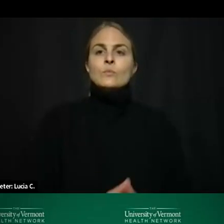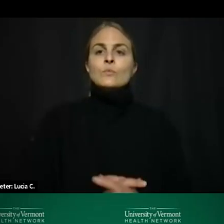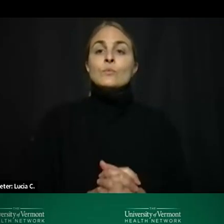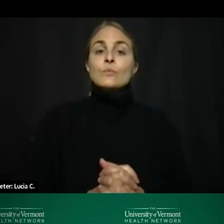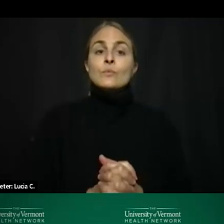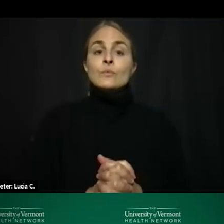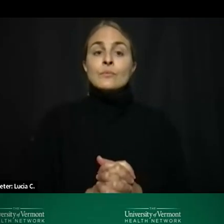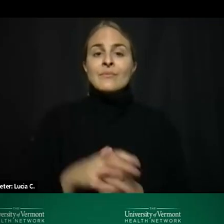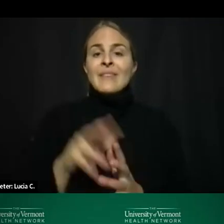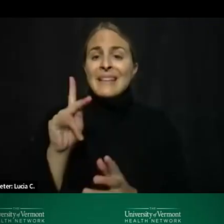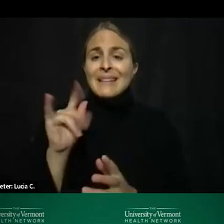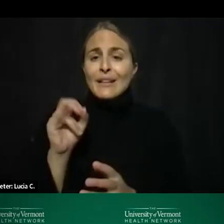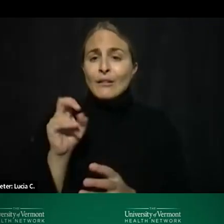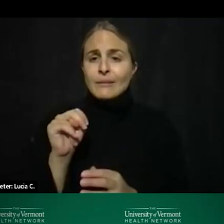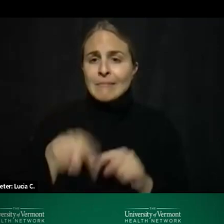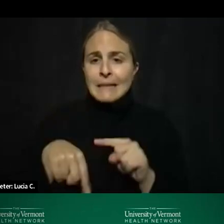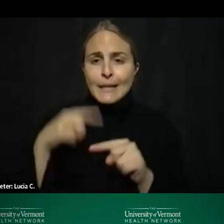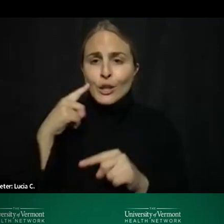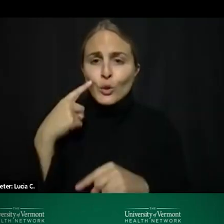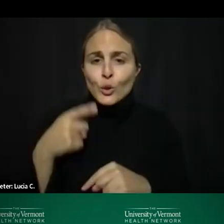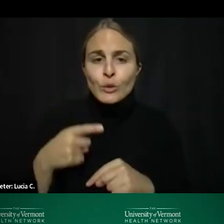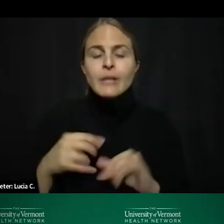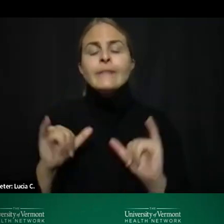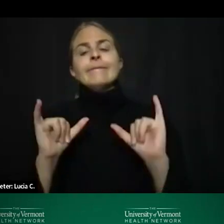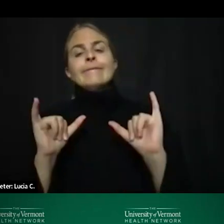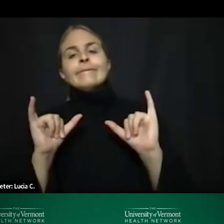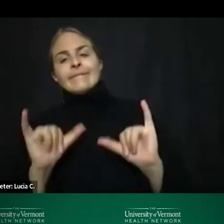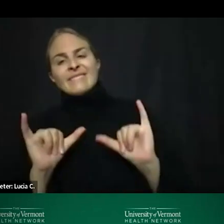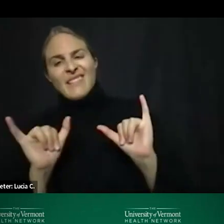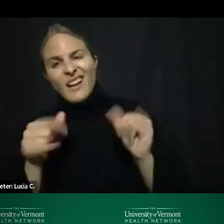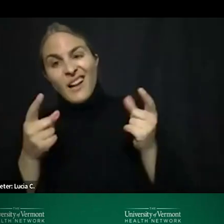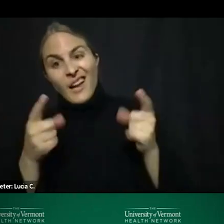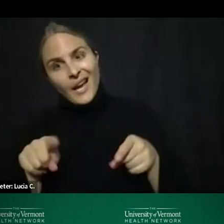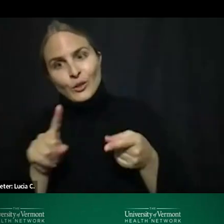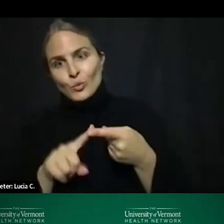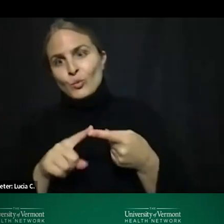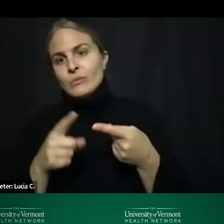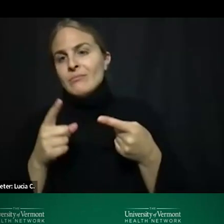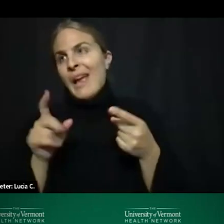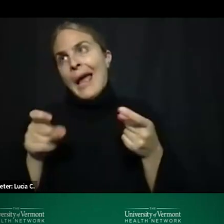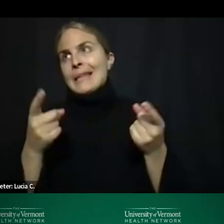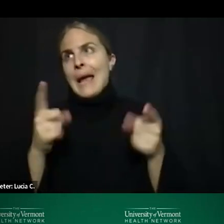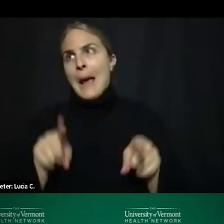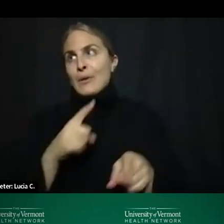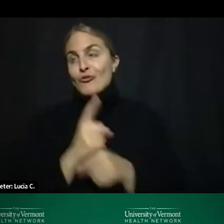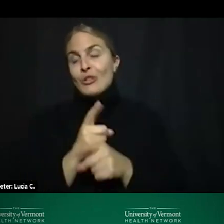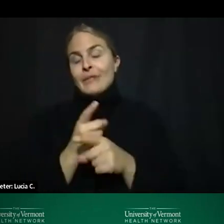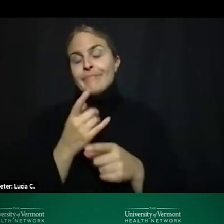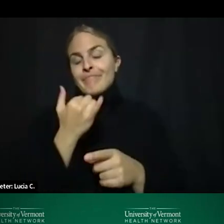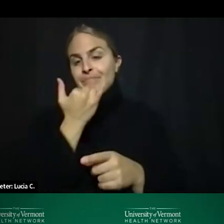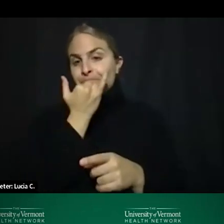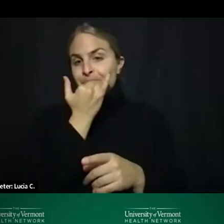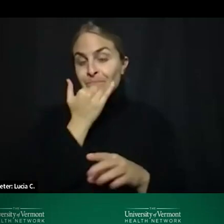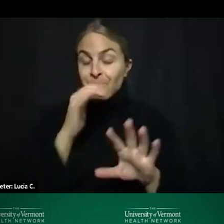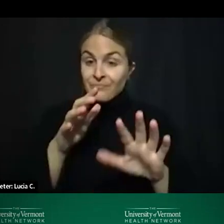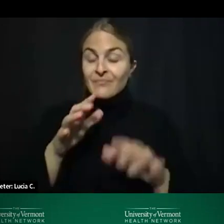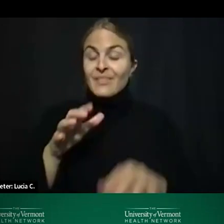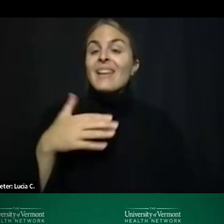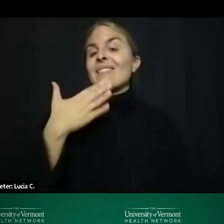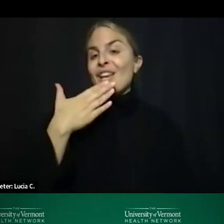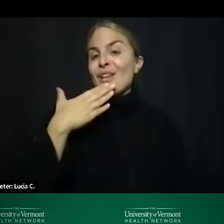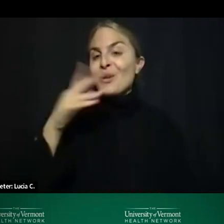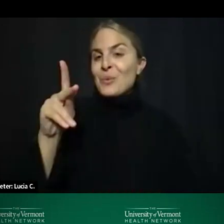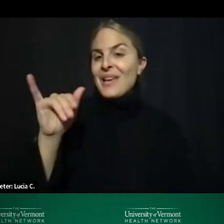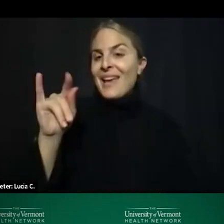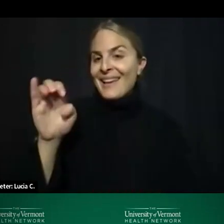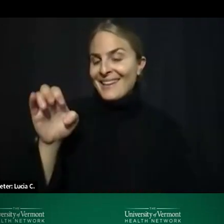Erin you're muted we knew that had to happen at least once um so i was just starting to say thank you katie was the